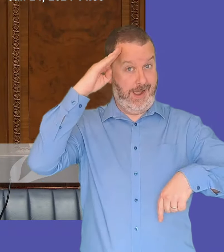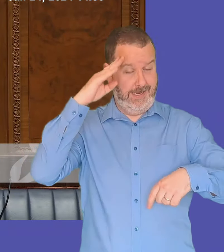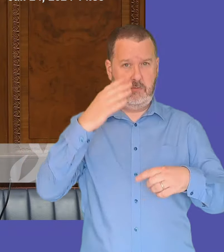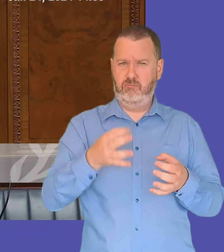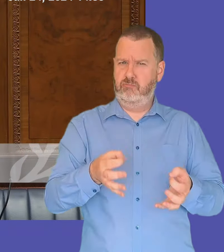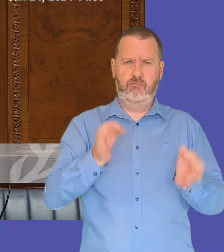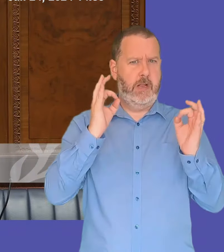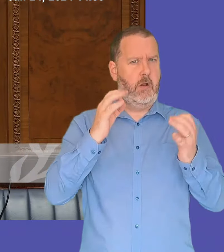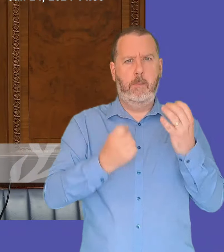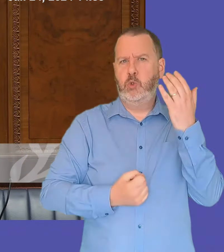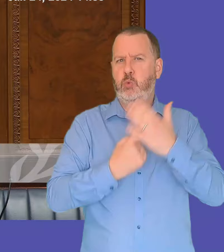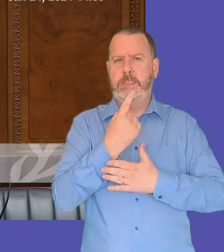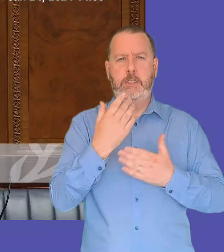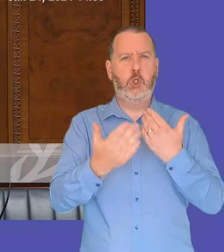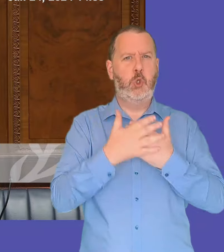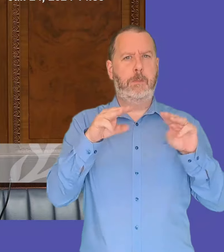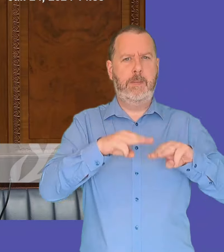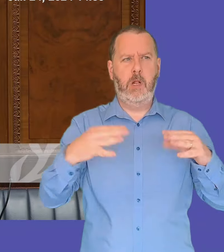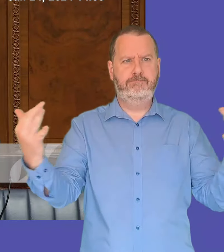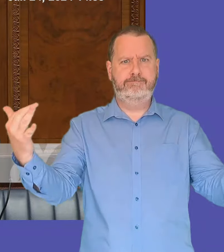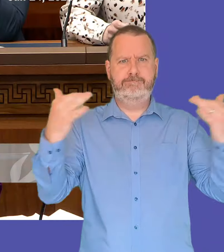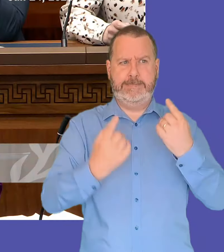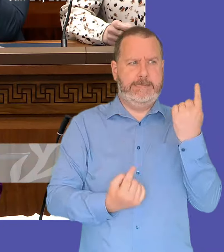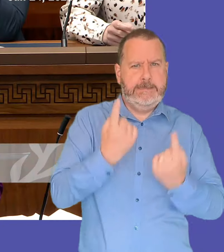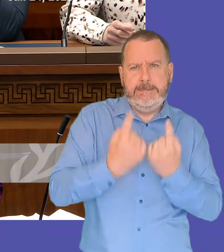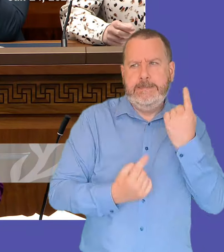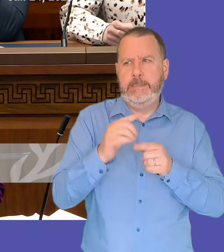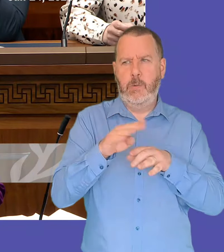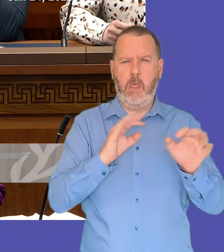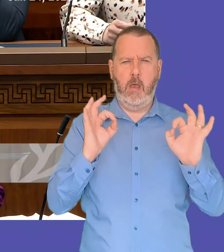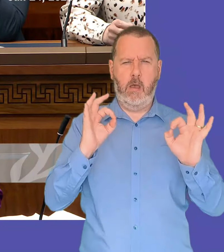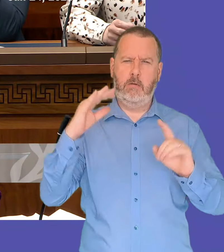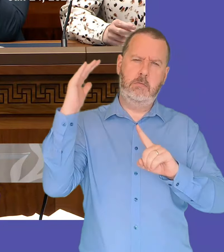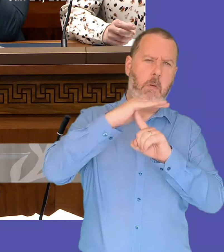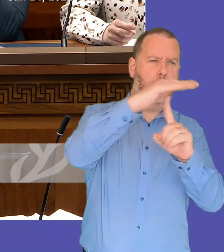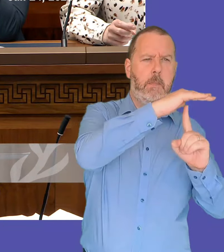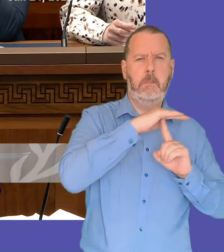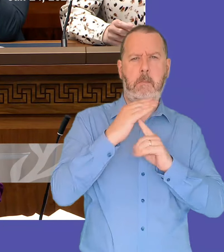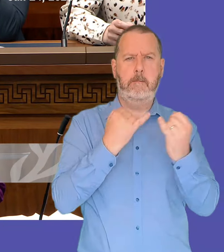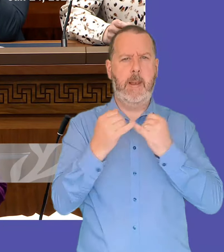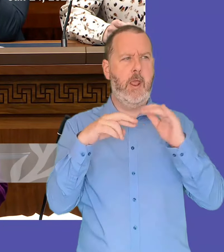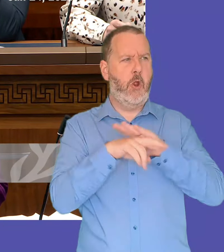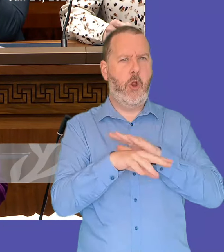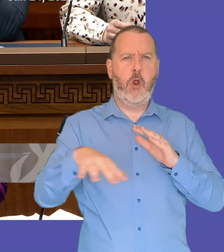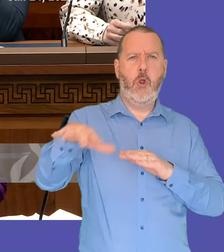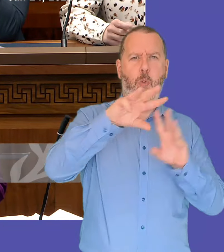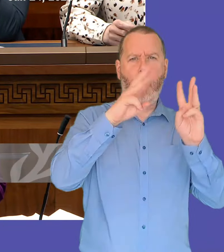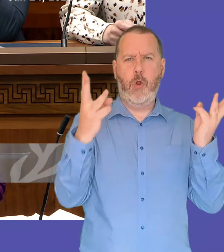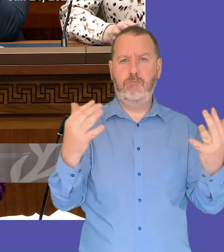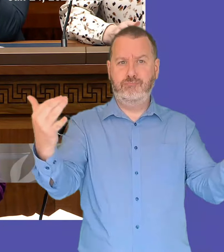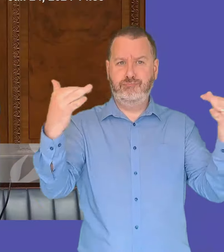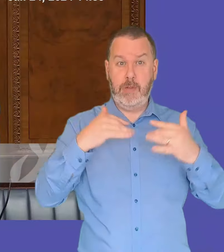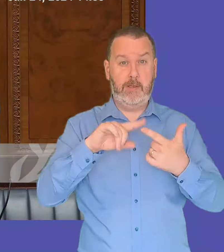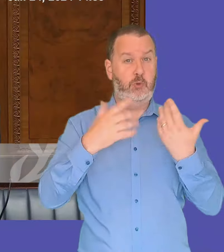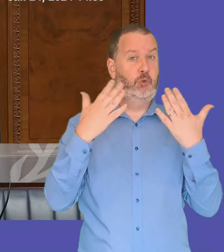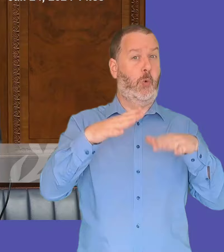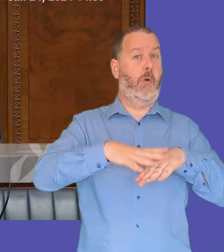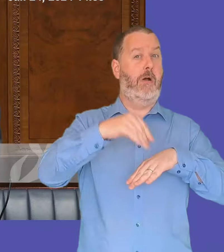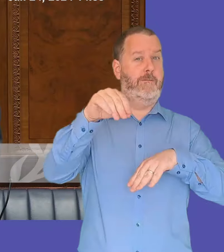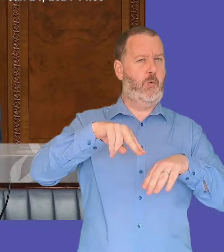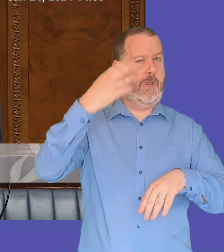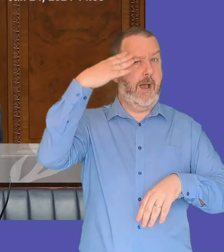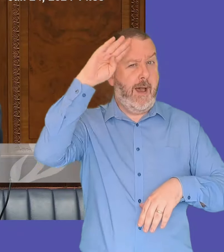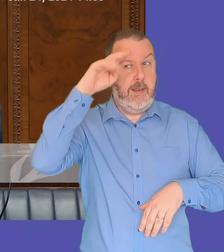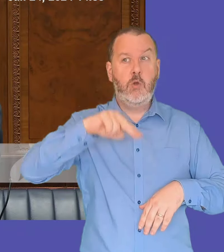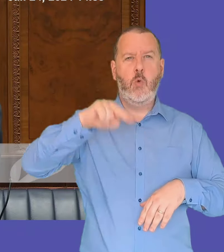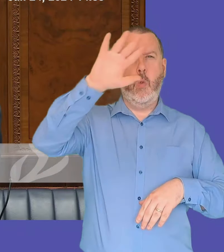great opportunity for young people to compete with the best across the world and also to showcase showcase the north coast and northern ireland